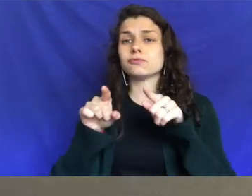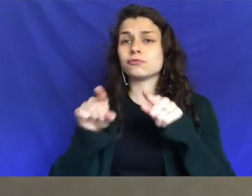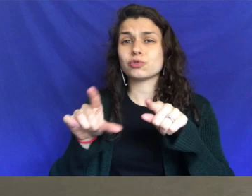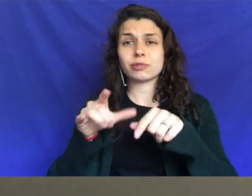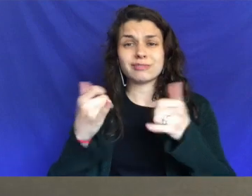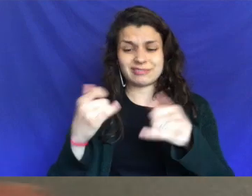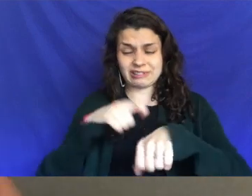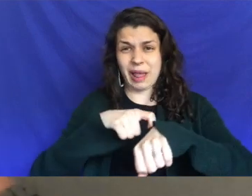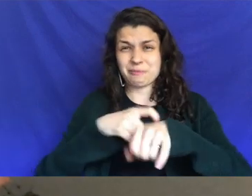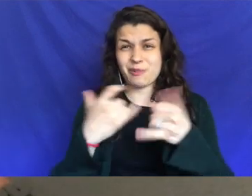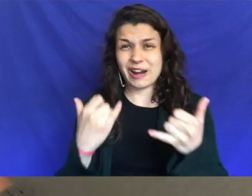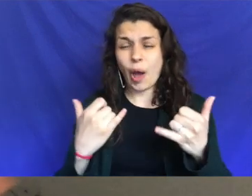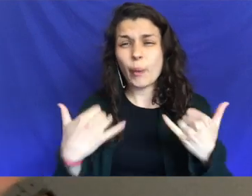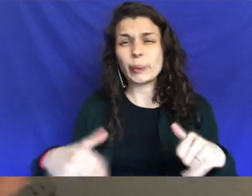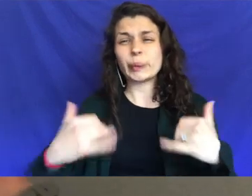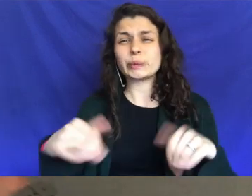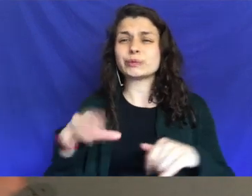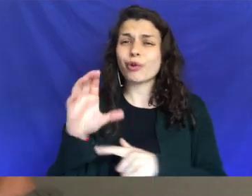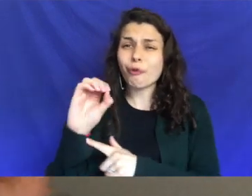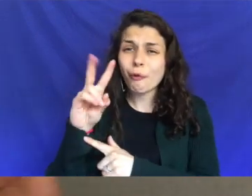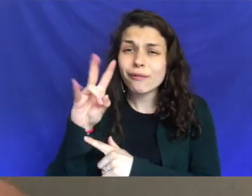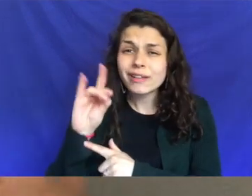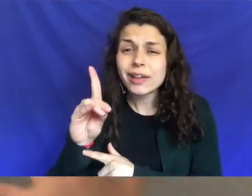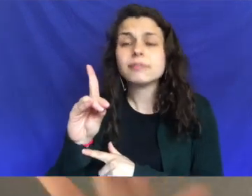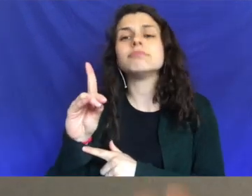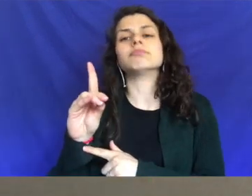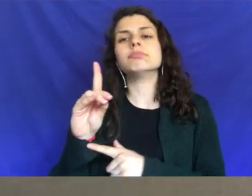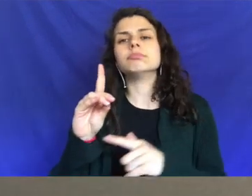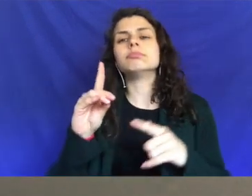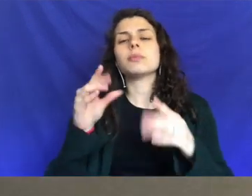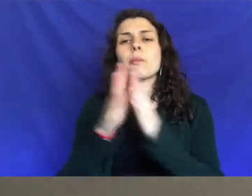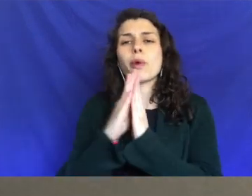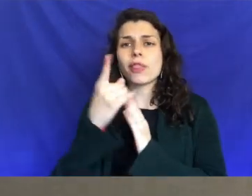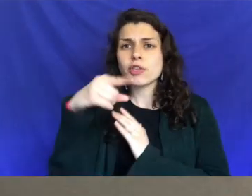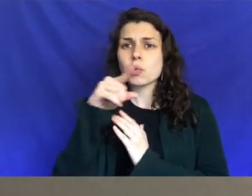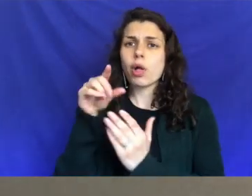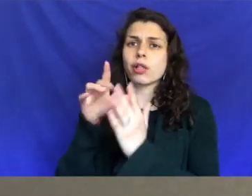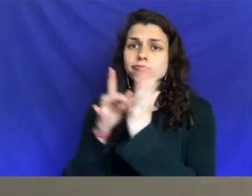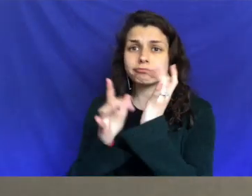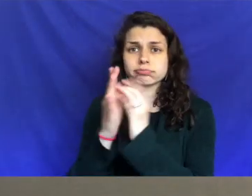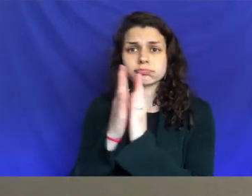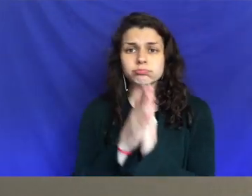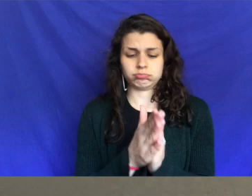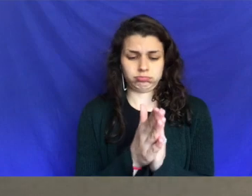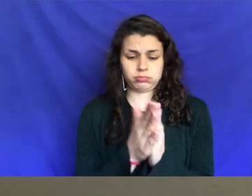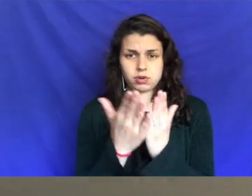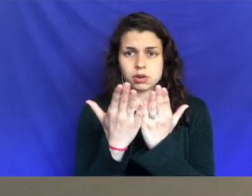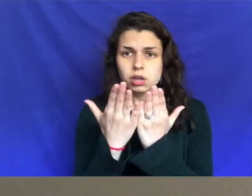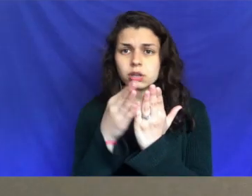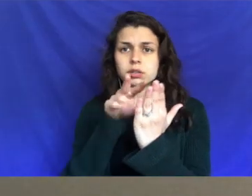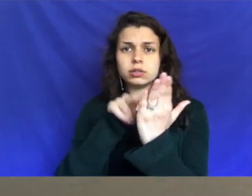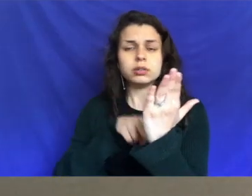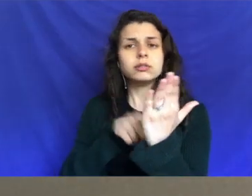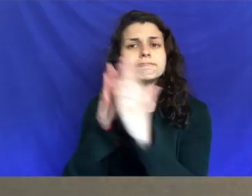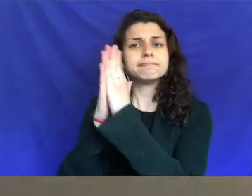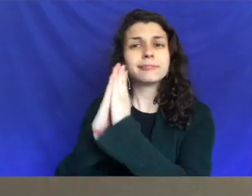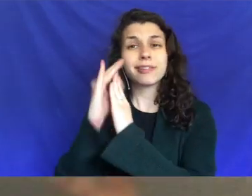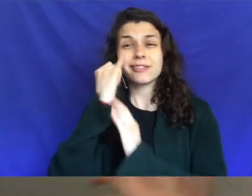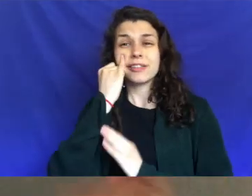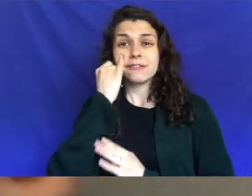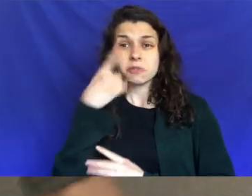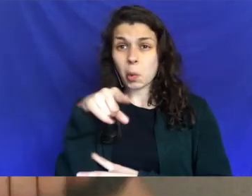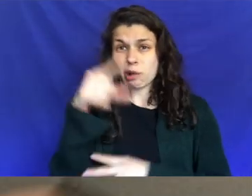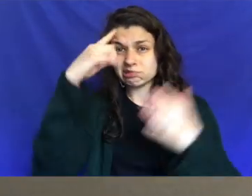during this time that we're going through right now, guys, that you would get to know God, that you get to open up your Bible. And if you don't know how to start, ask your yoke folk, text your yoke folk,